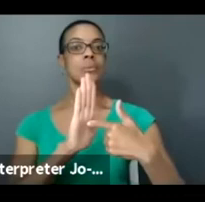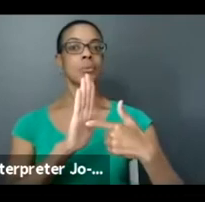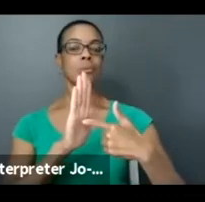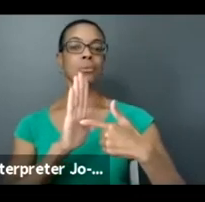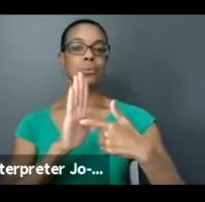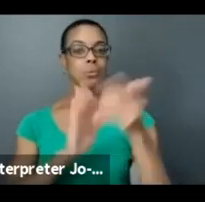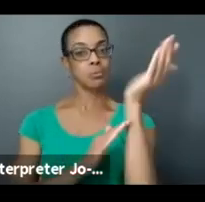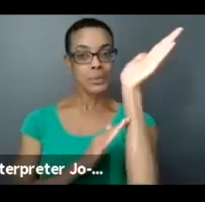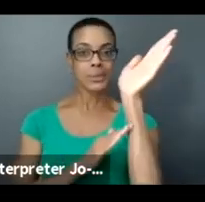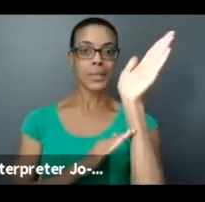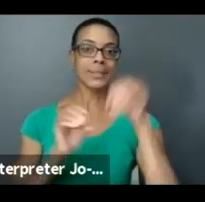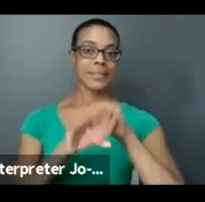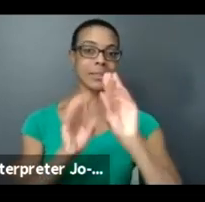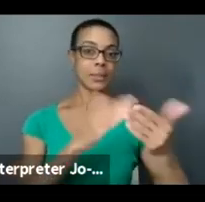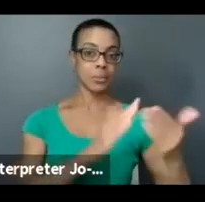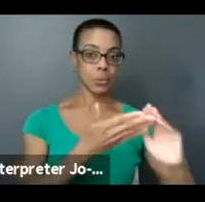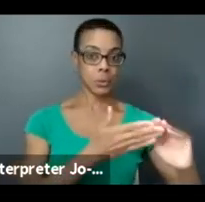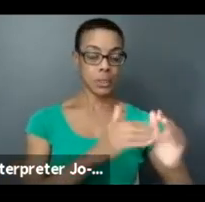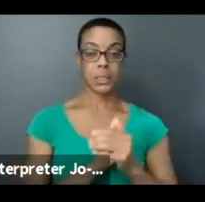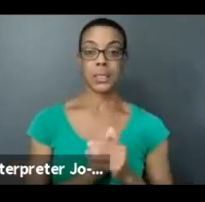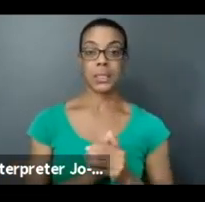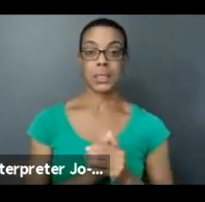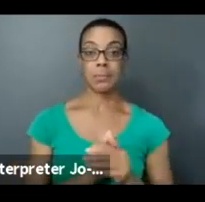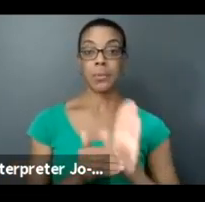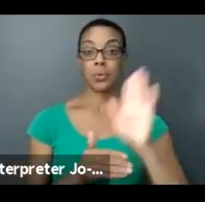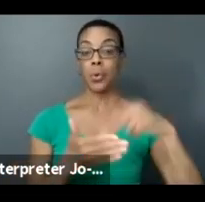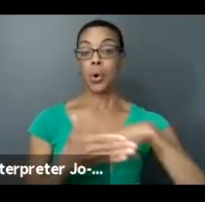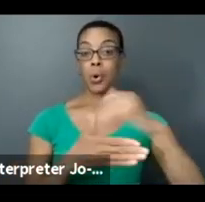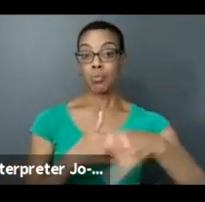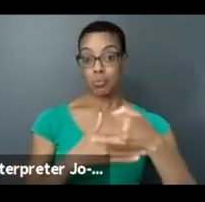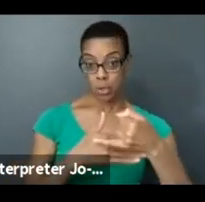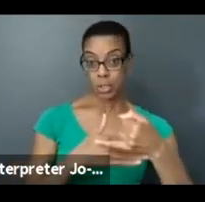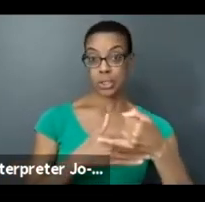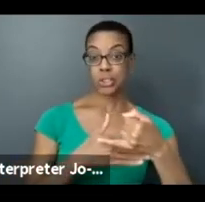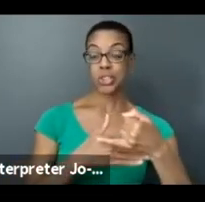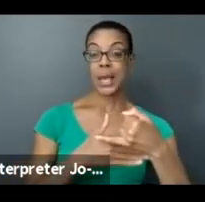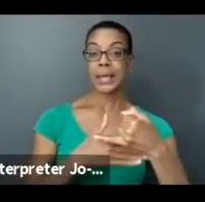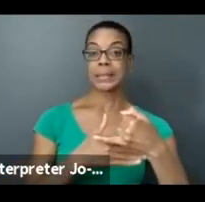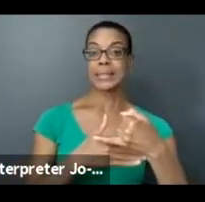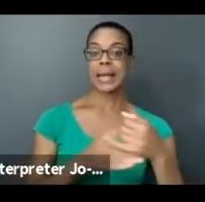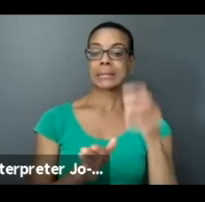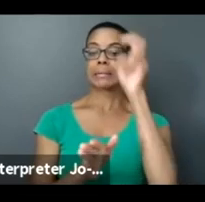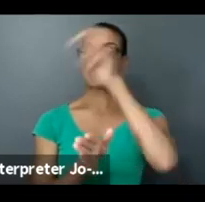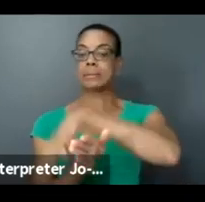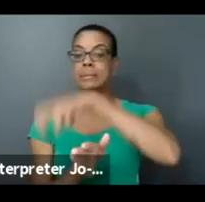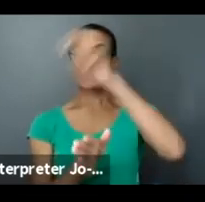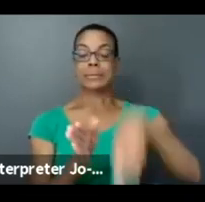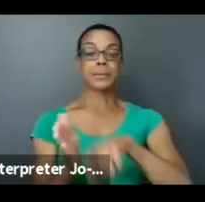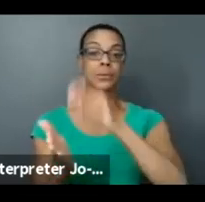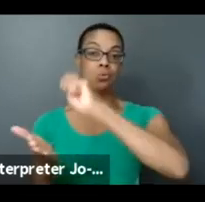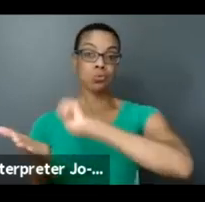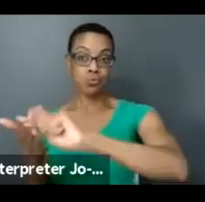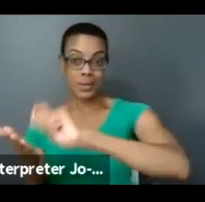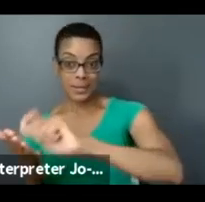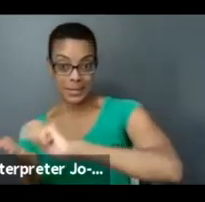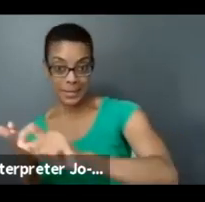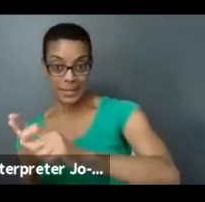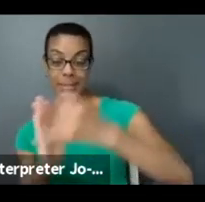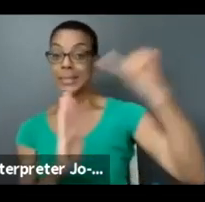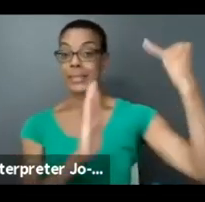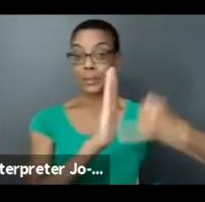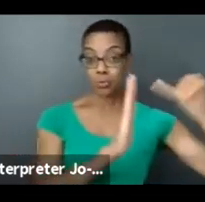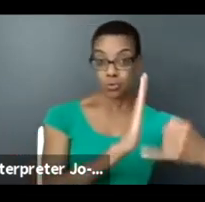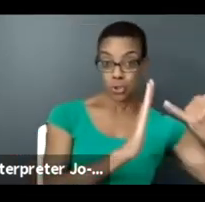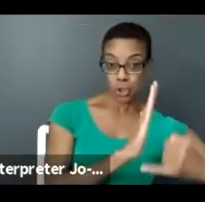If your project straddles two disciplines, specifically writing and illustration, how would you categorize it? Multidisciplinary or something else?